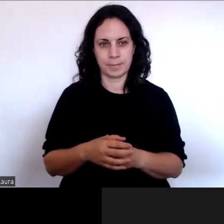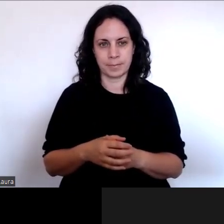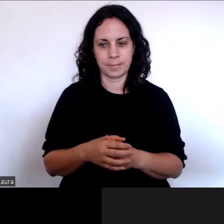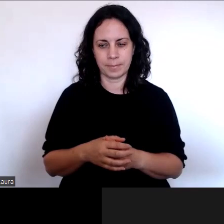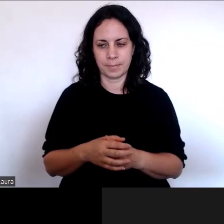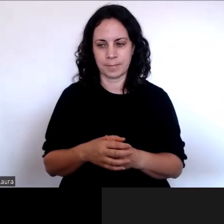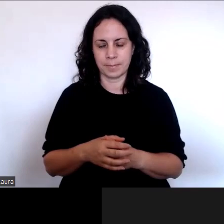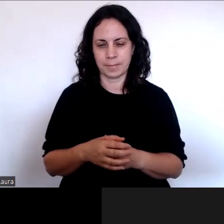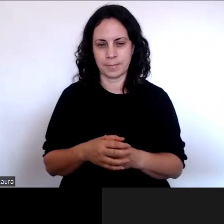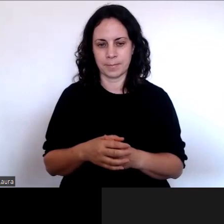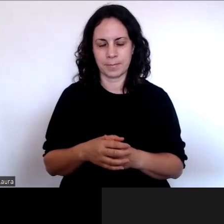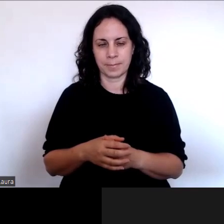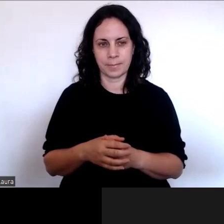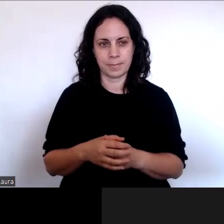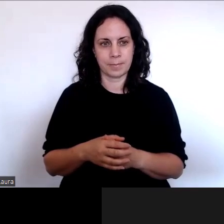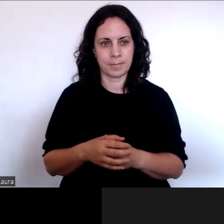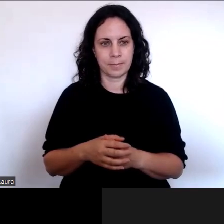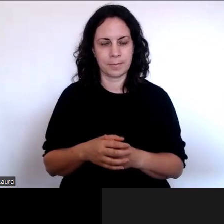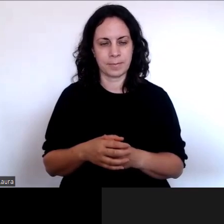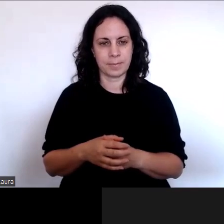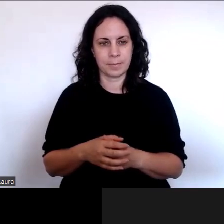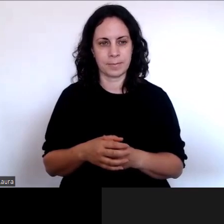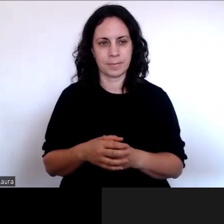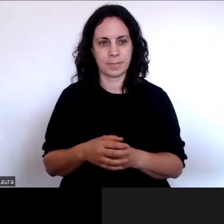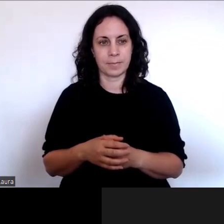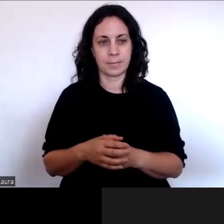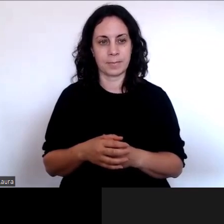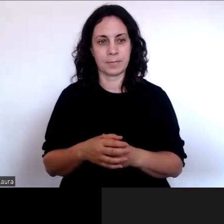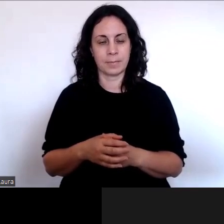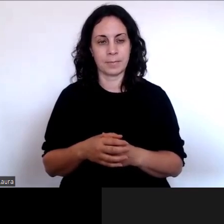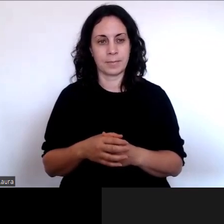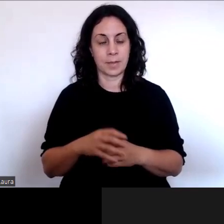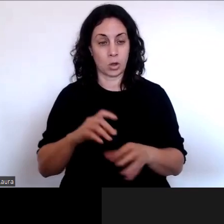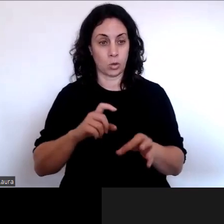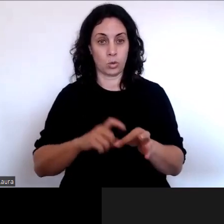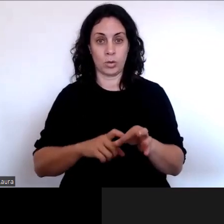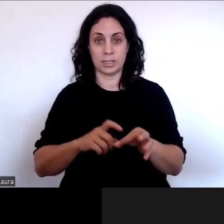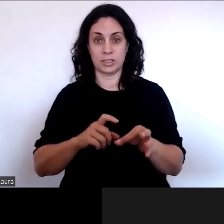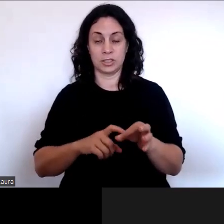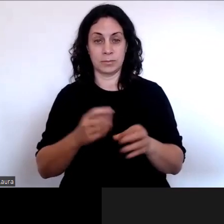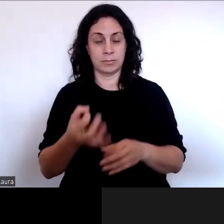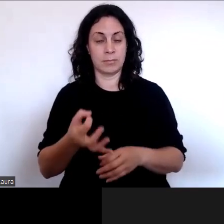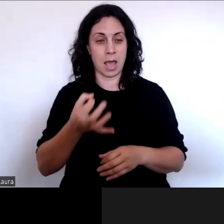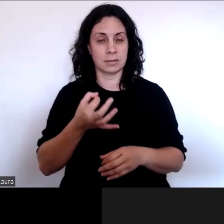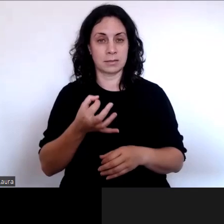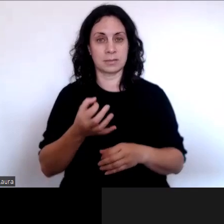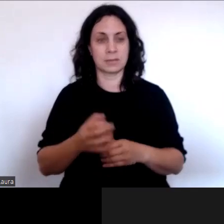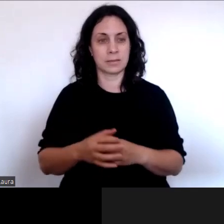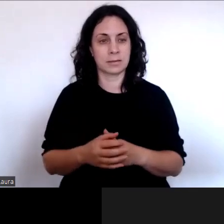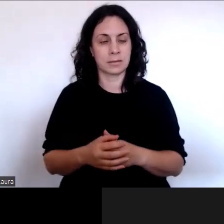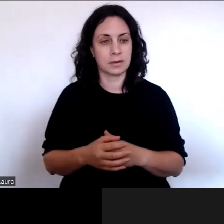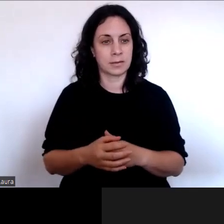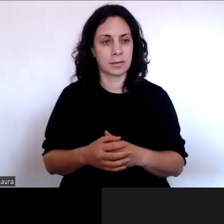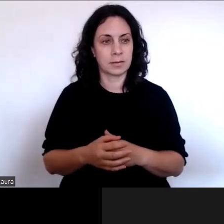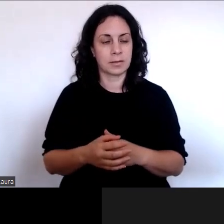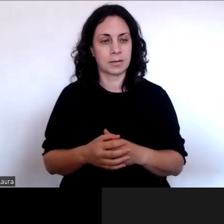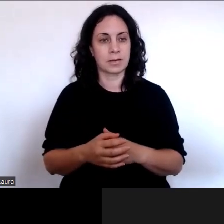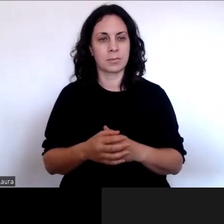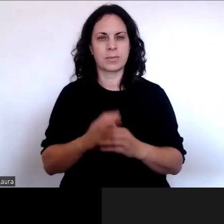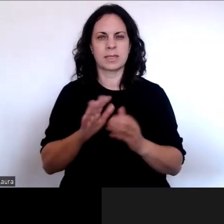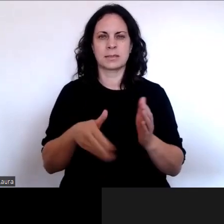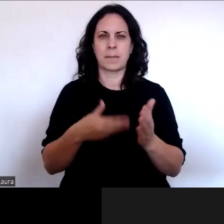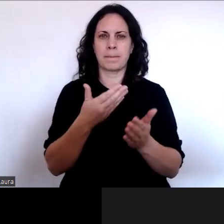We've got one more question here, which is about the ways of making a submission,